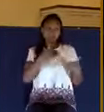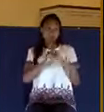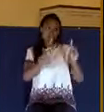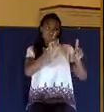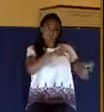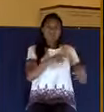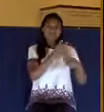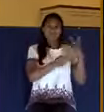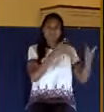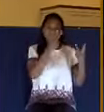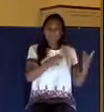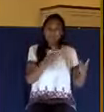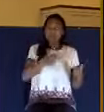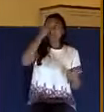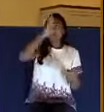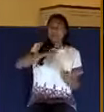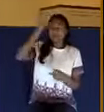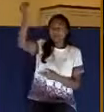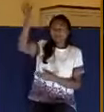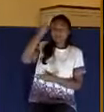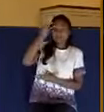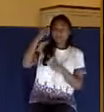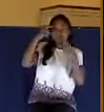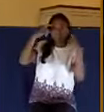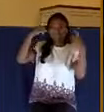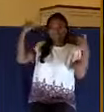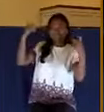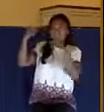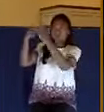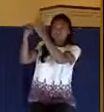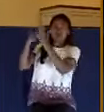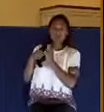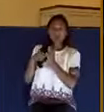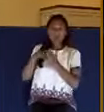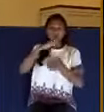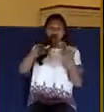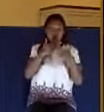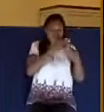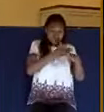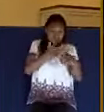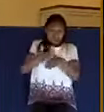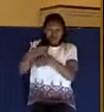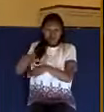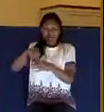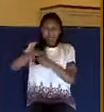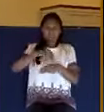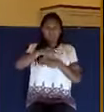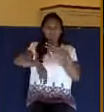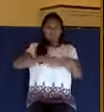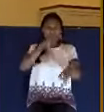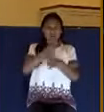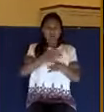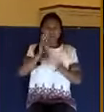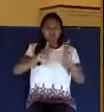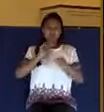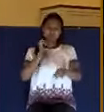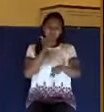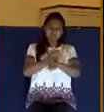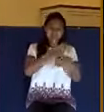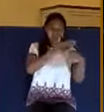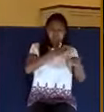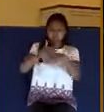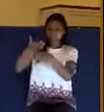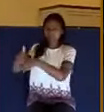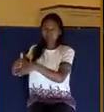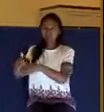Peter that all the barriers in Christ and in Christianity, all the barriers that man sets up are torn